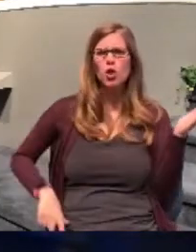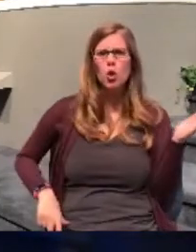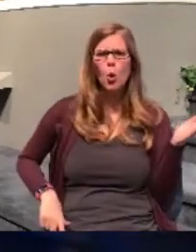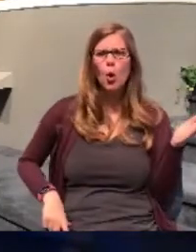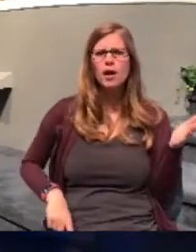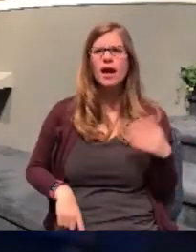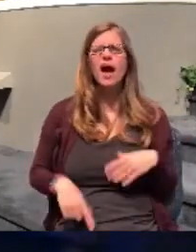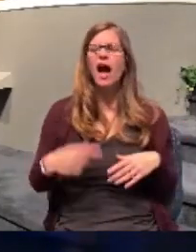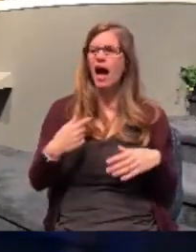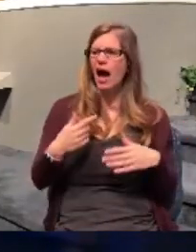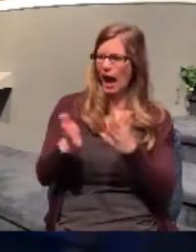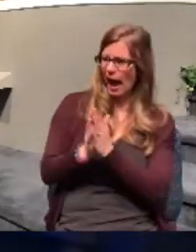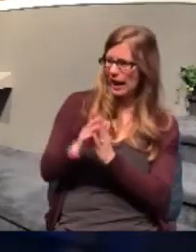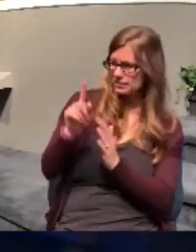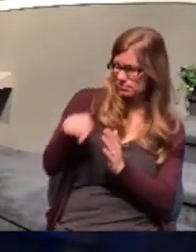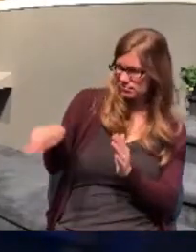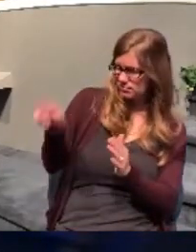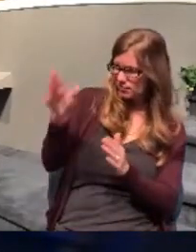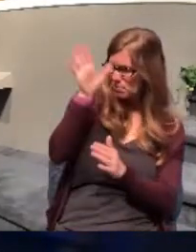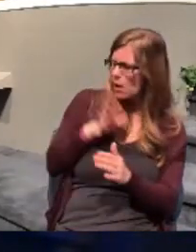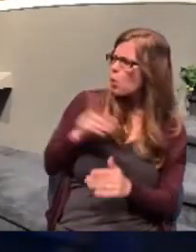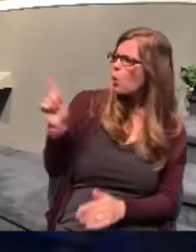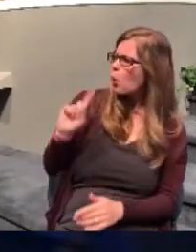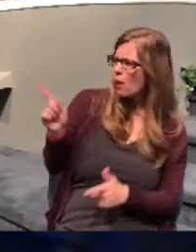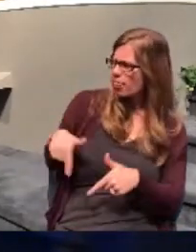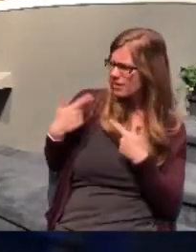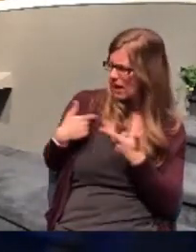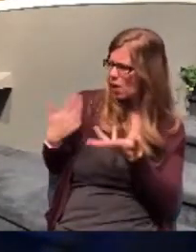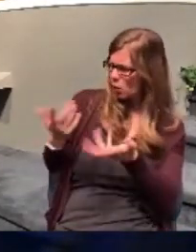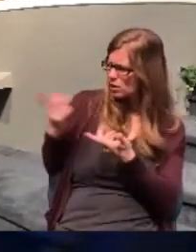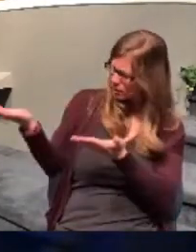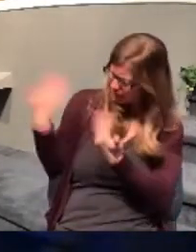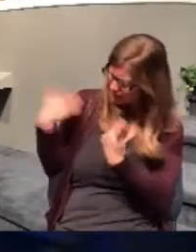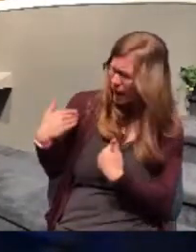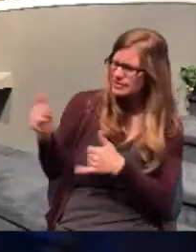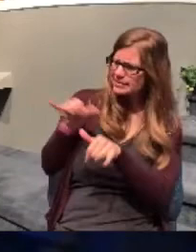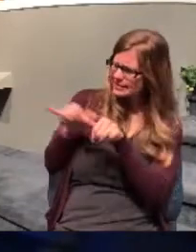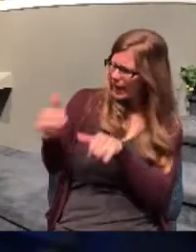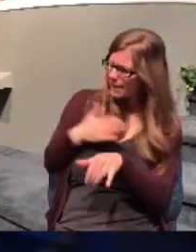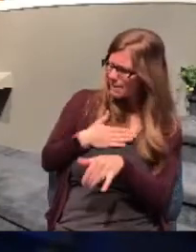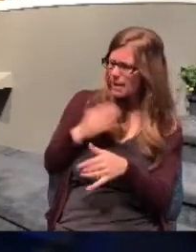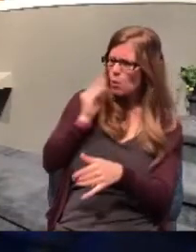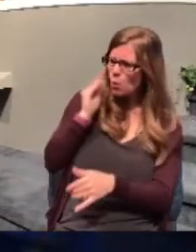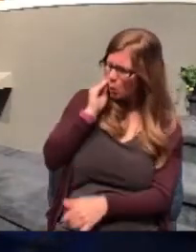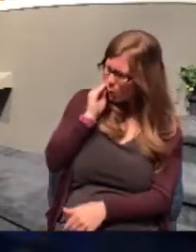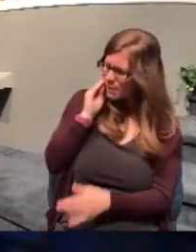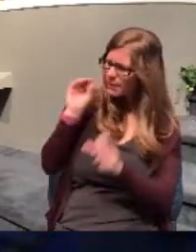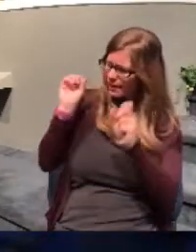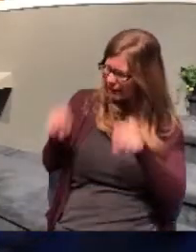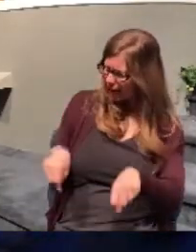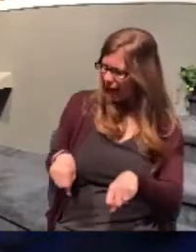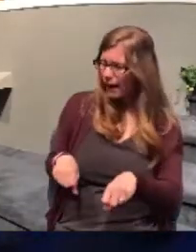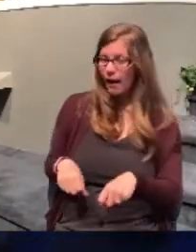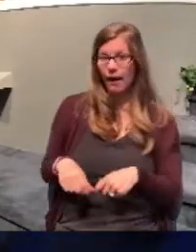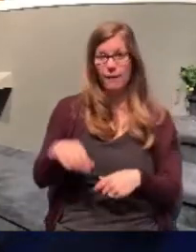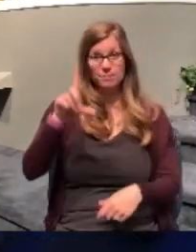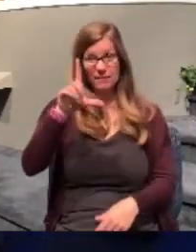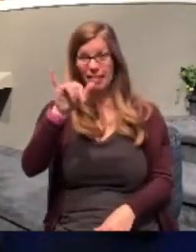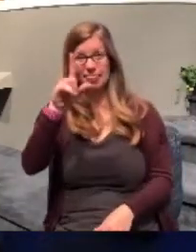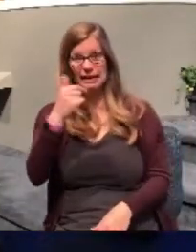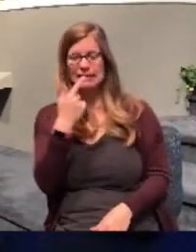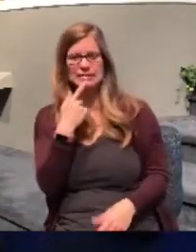guys staying right now? I'd love to accommodate you. You come stay at our house. And then the more they talk, she said,